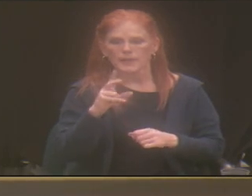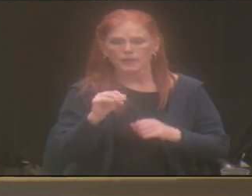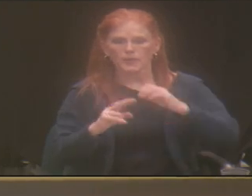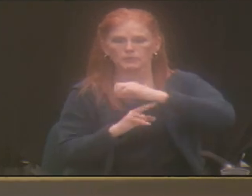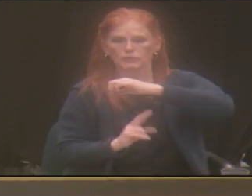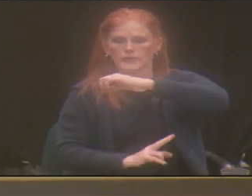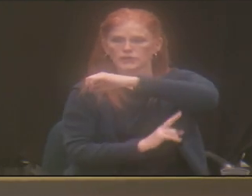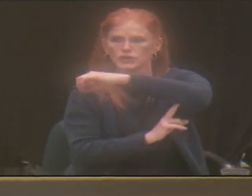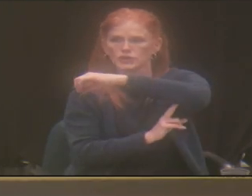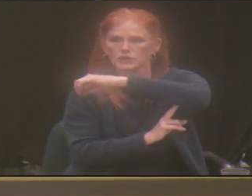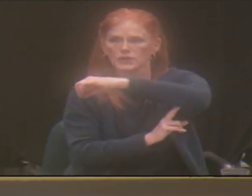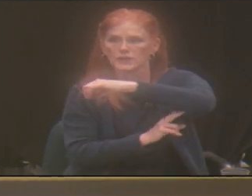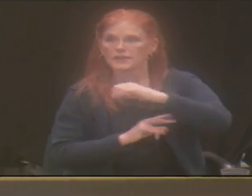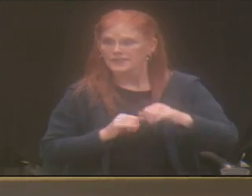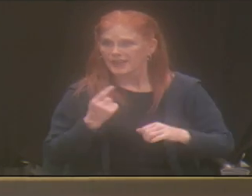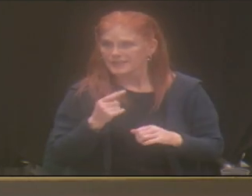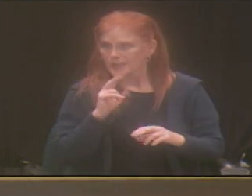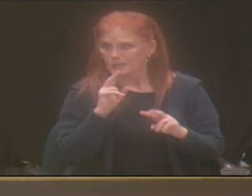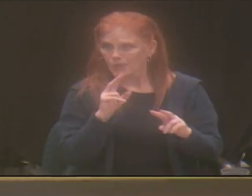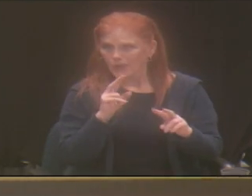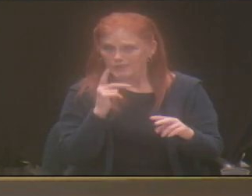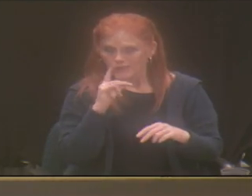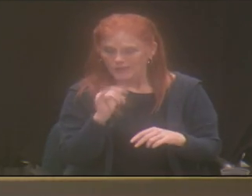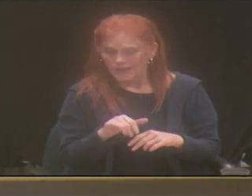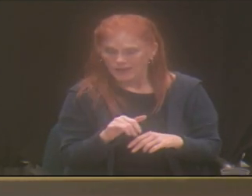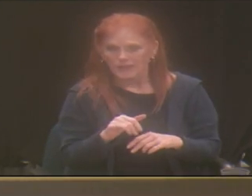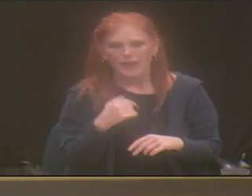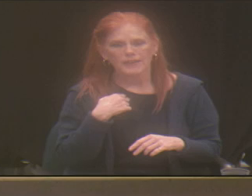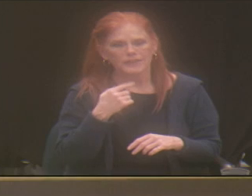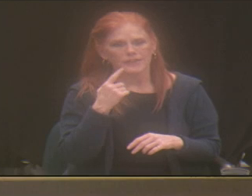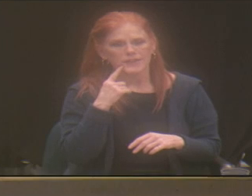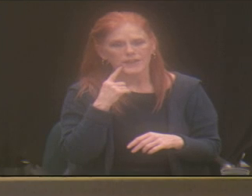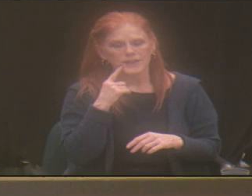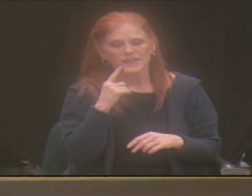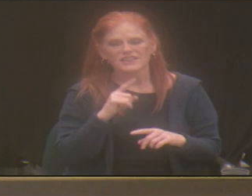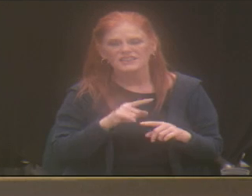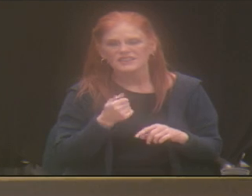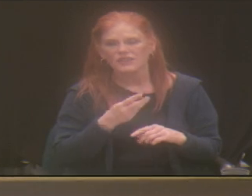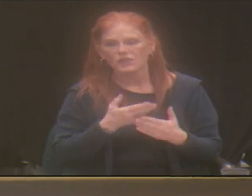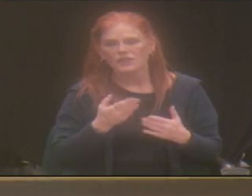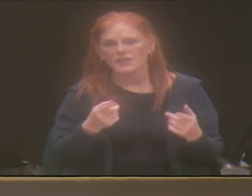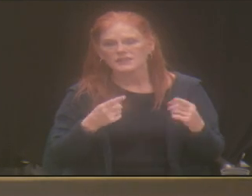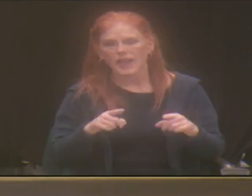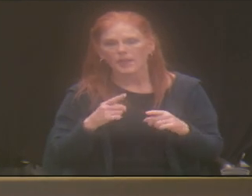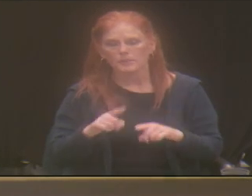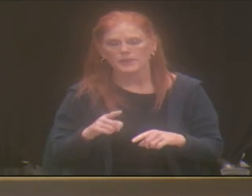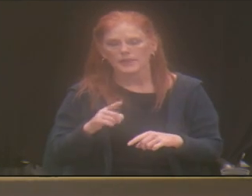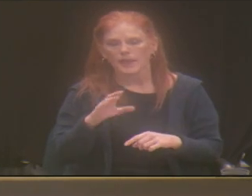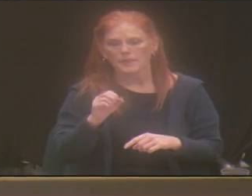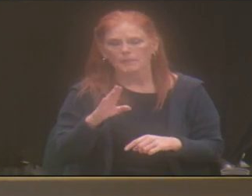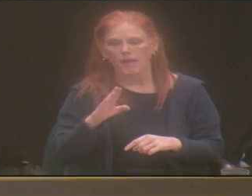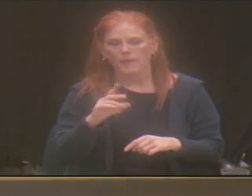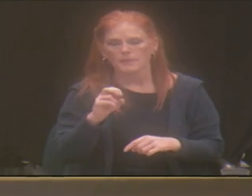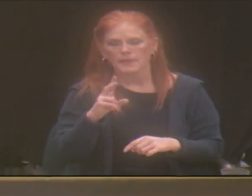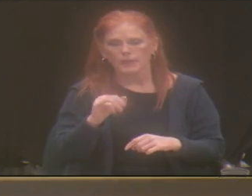So that's something to watch ahead to. There will be, I think, lots of things going on down at the Bob Carey Bridge. So